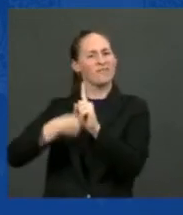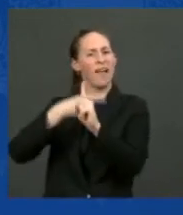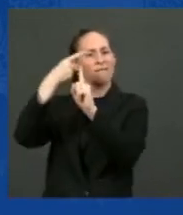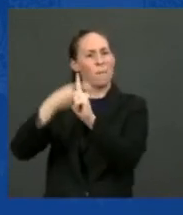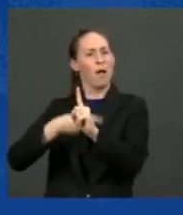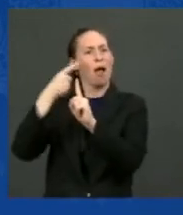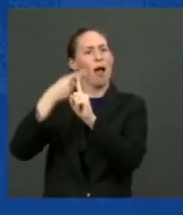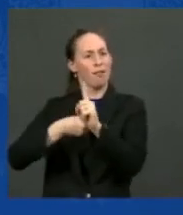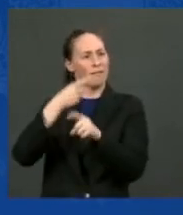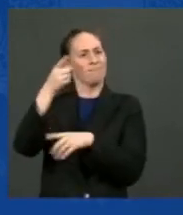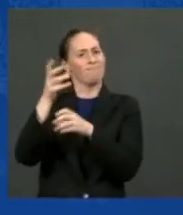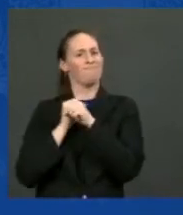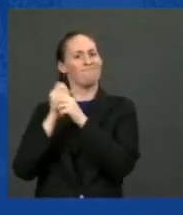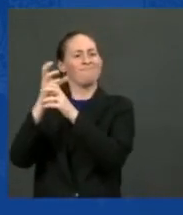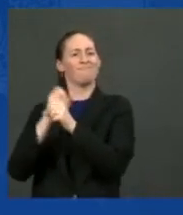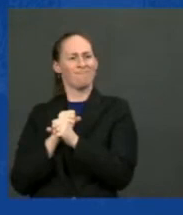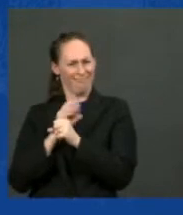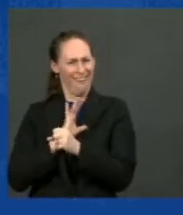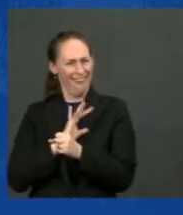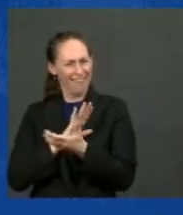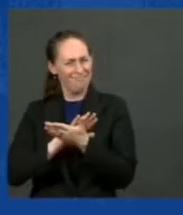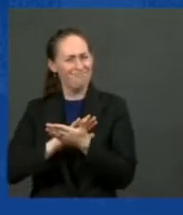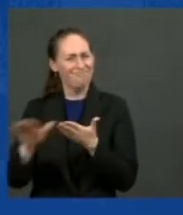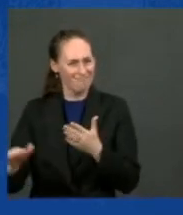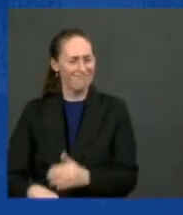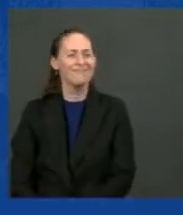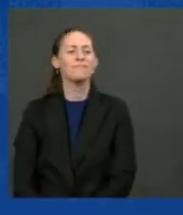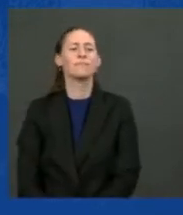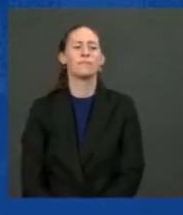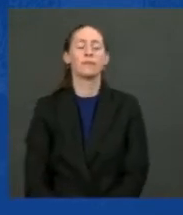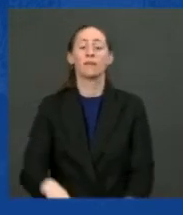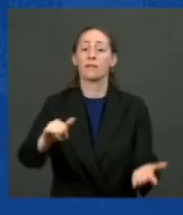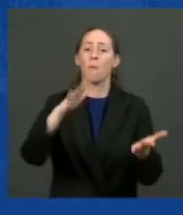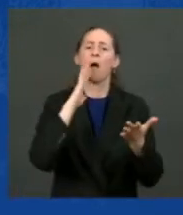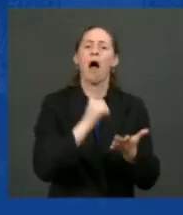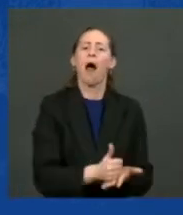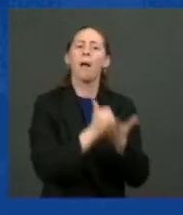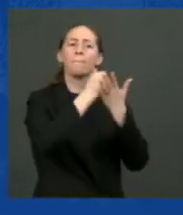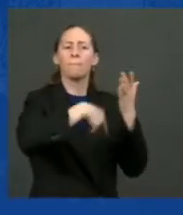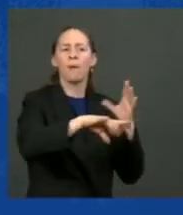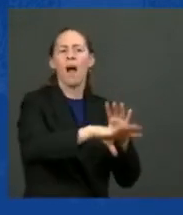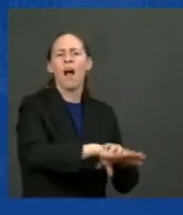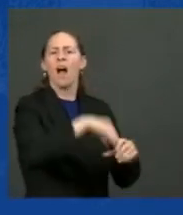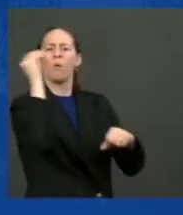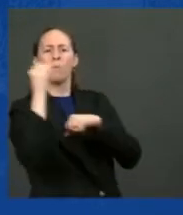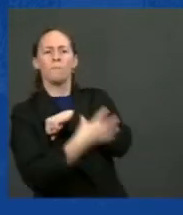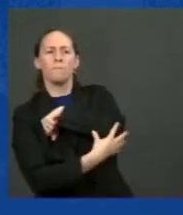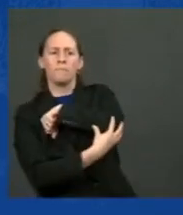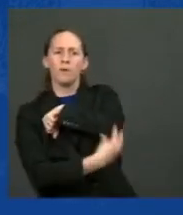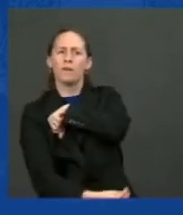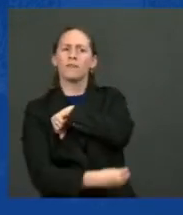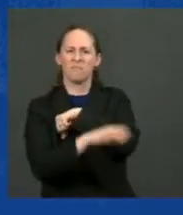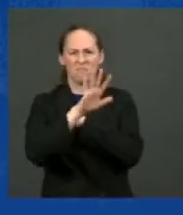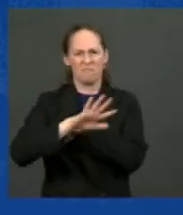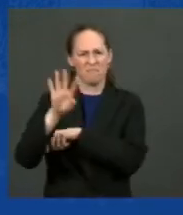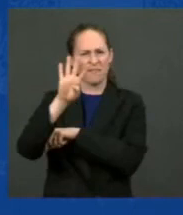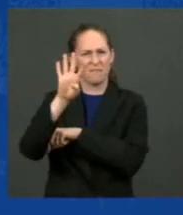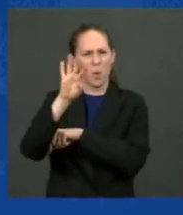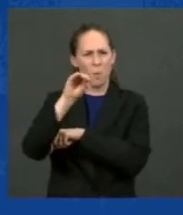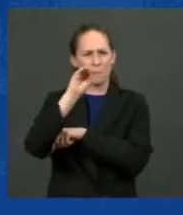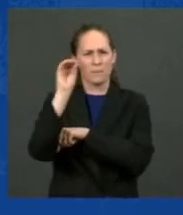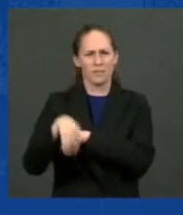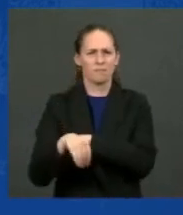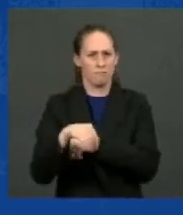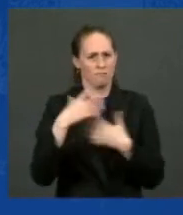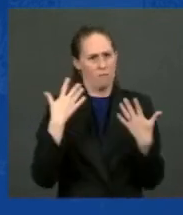home. It's cut child poverty in by 40 percent. That money's already a life-changer for so many working